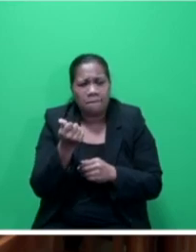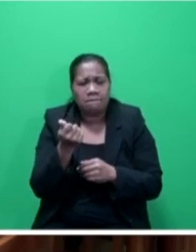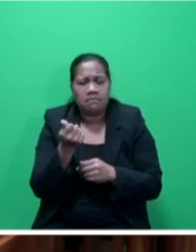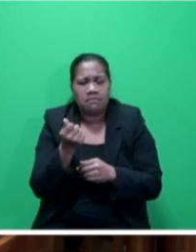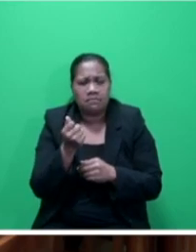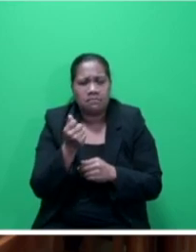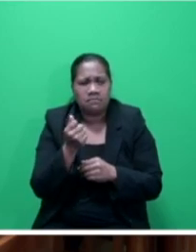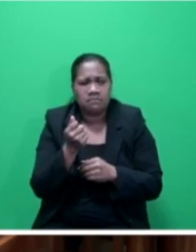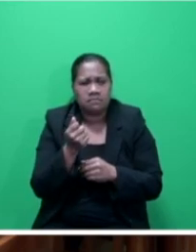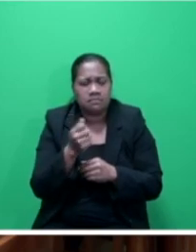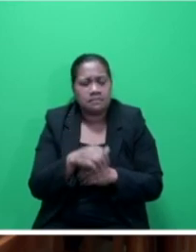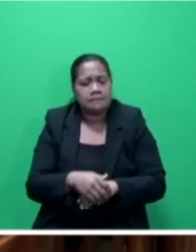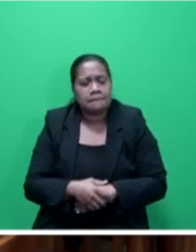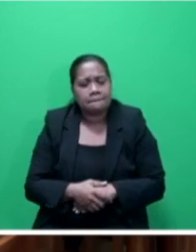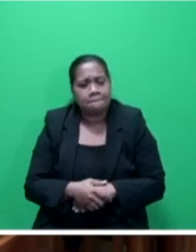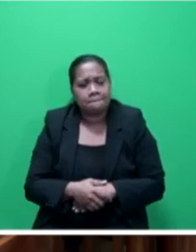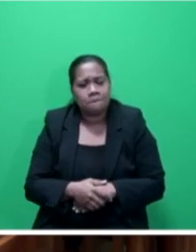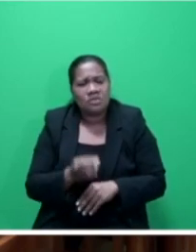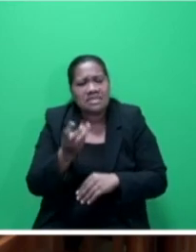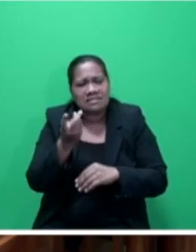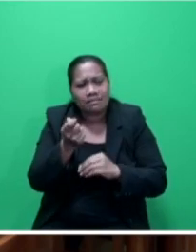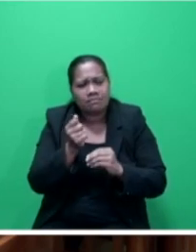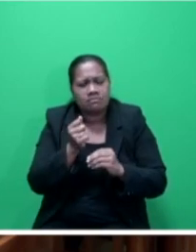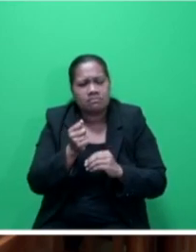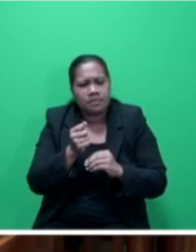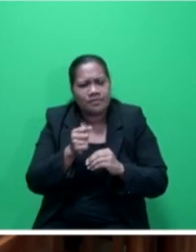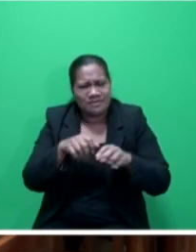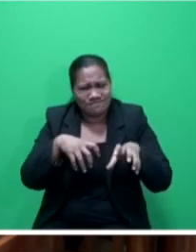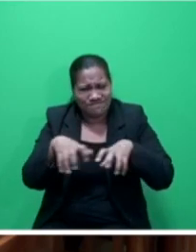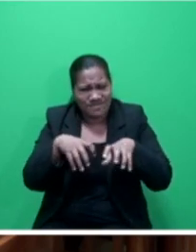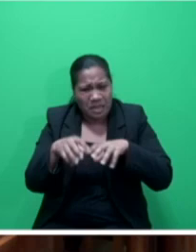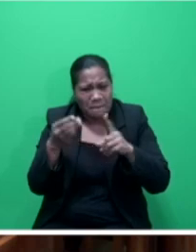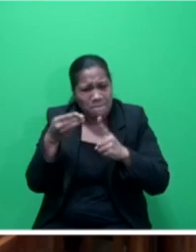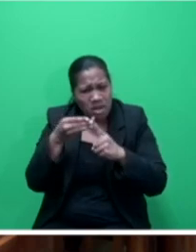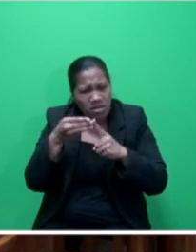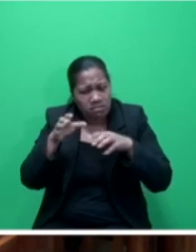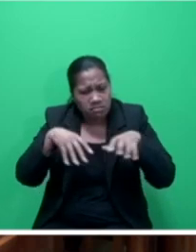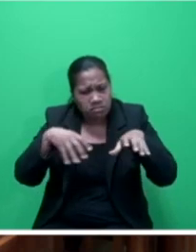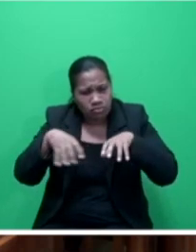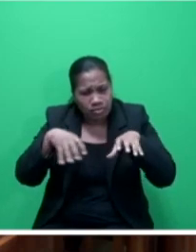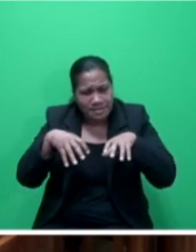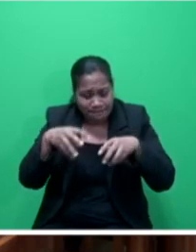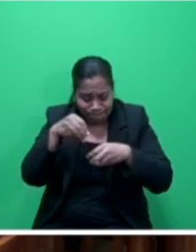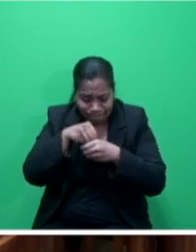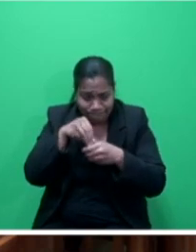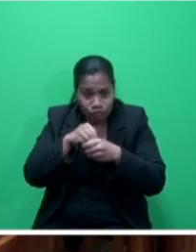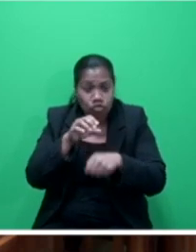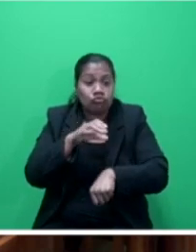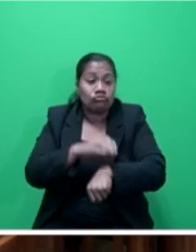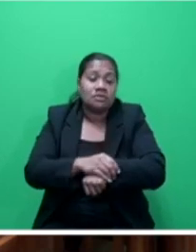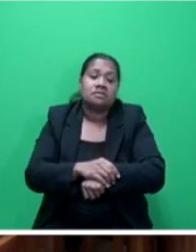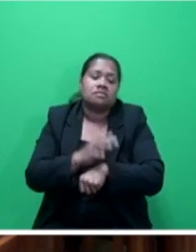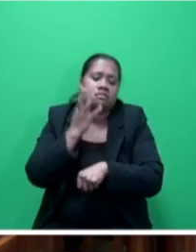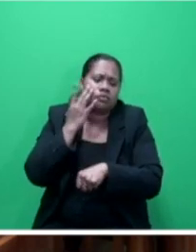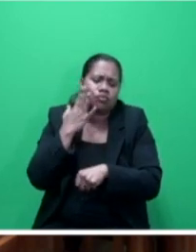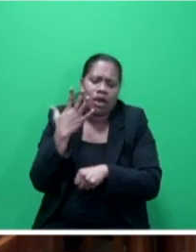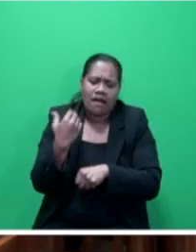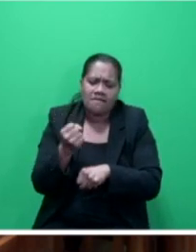activities as part of the police operations, particularly when we had the COVID